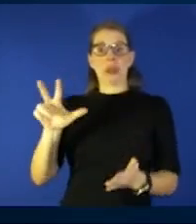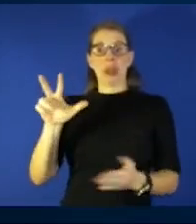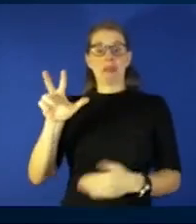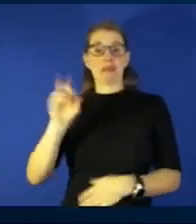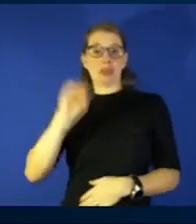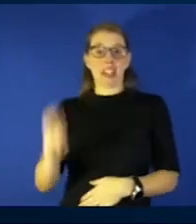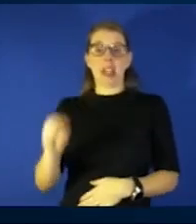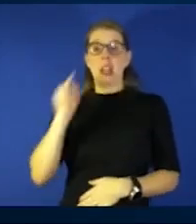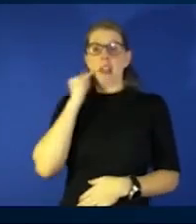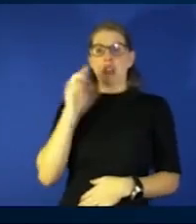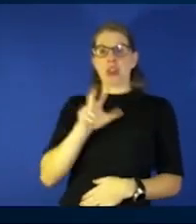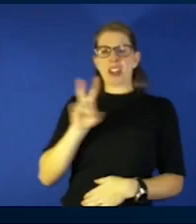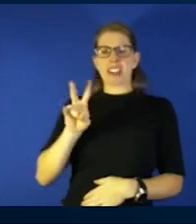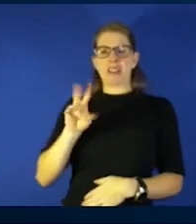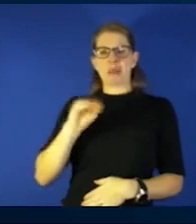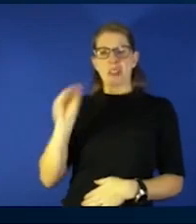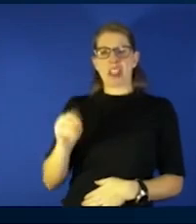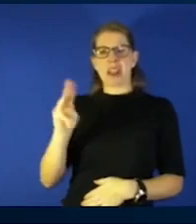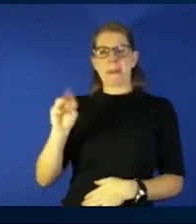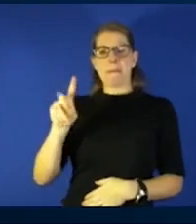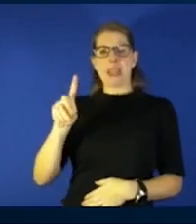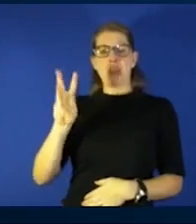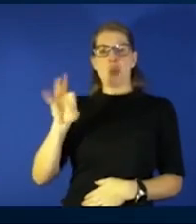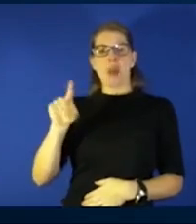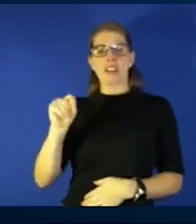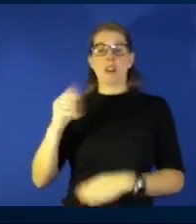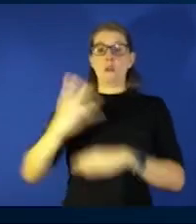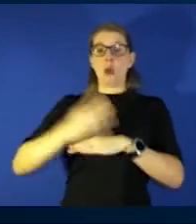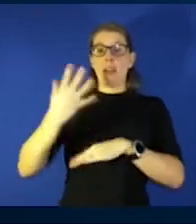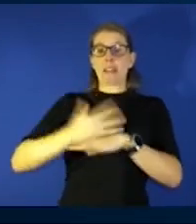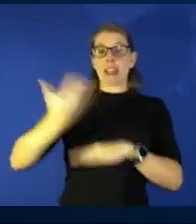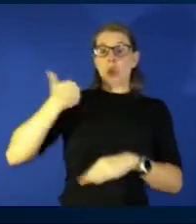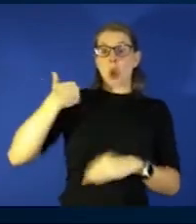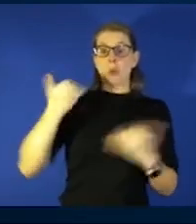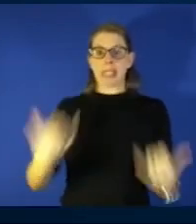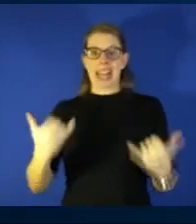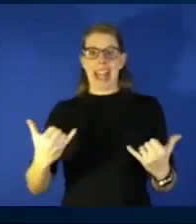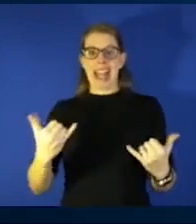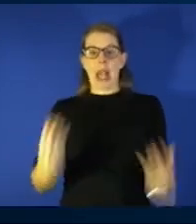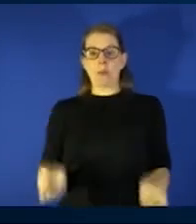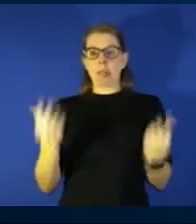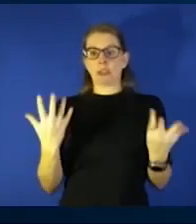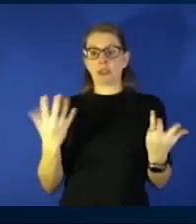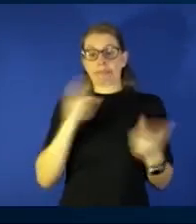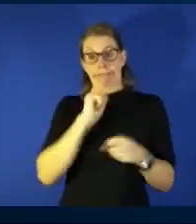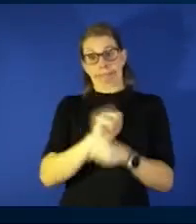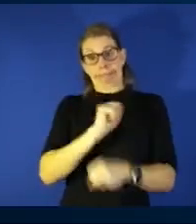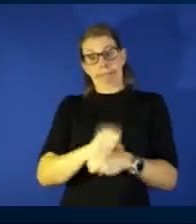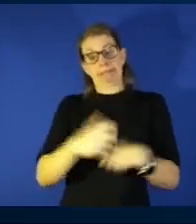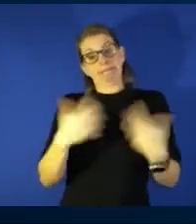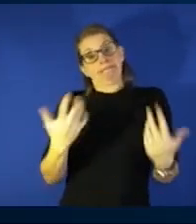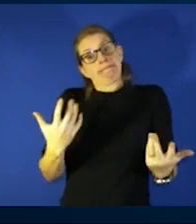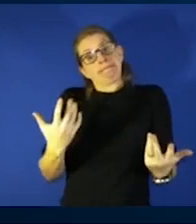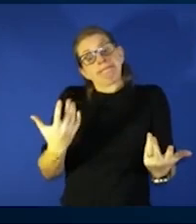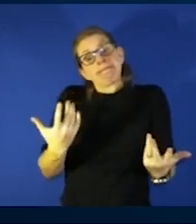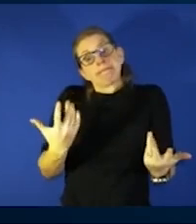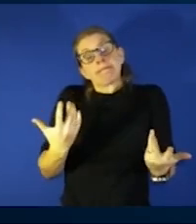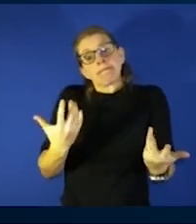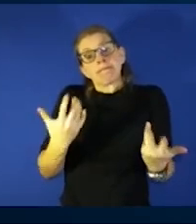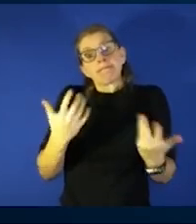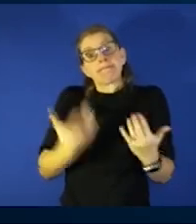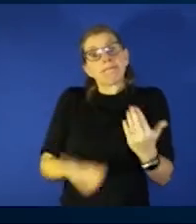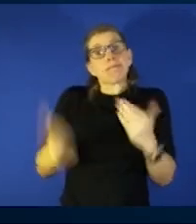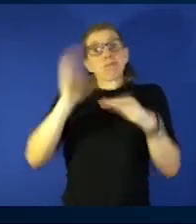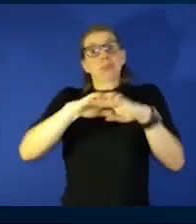37 percent in the Midwest five days four or five days ago what is it today the reality is it's probably you know a lot higher than that